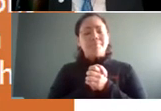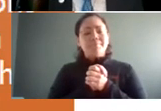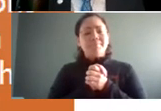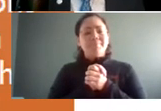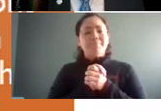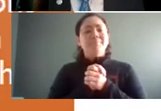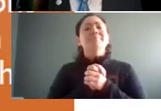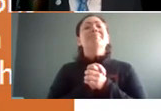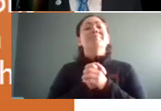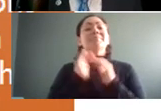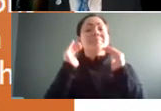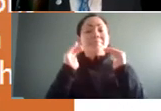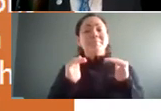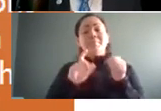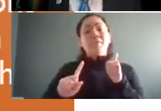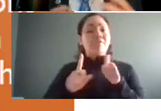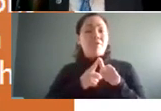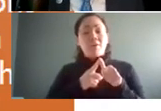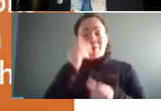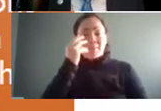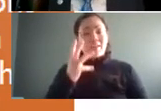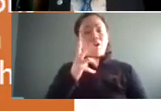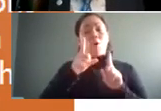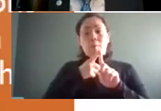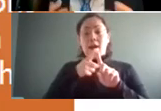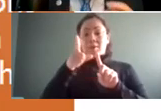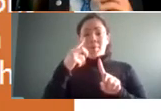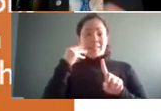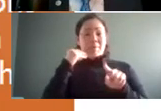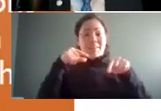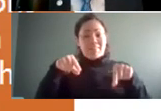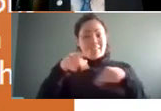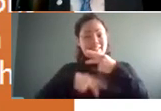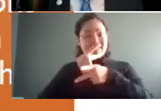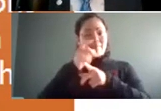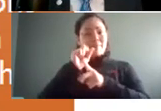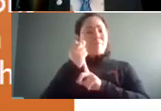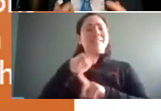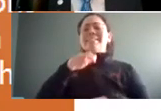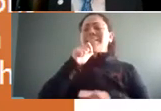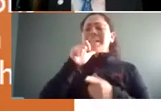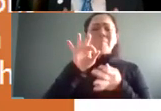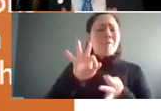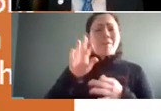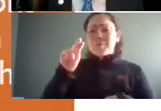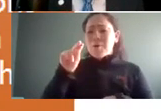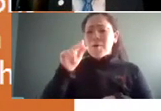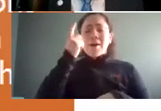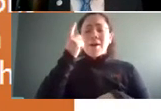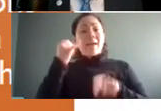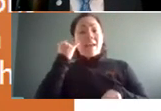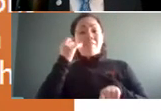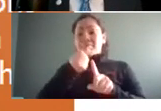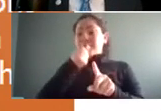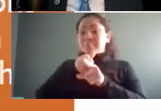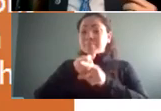So the first thing I'd tell you to do is when you're in this situation and like I said it's not a good situation but when you come and find yourself in a